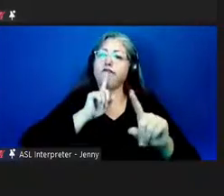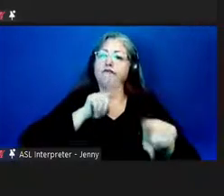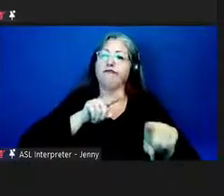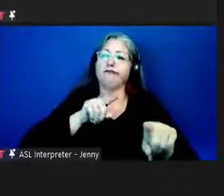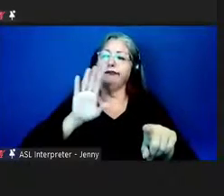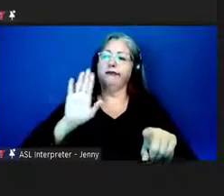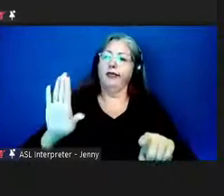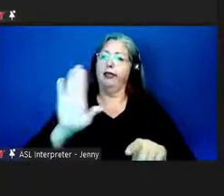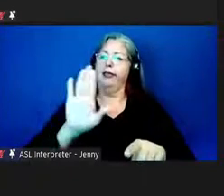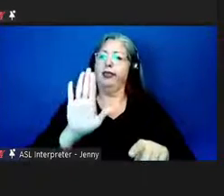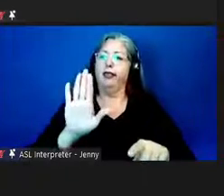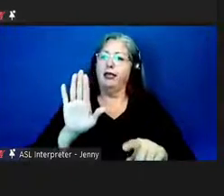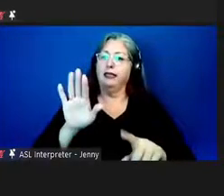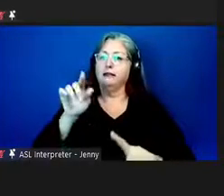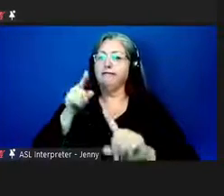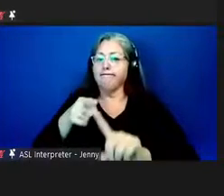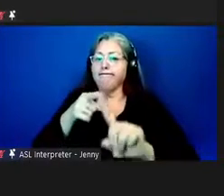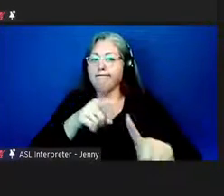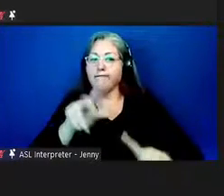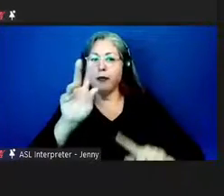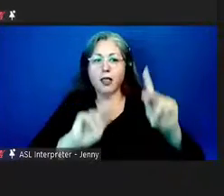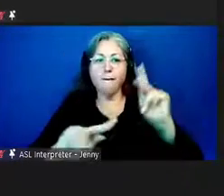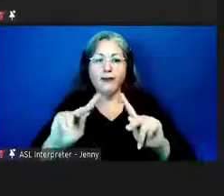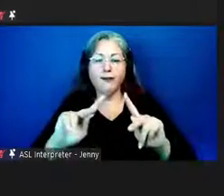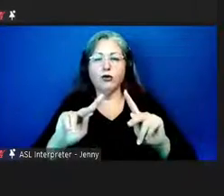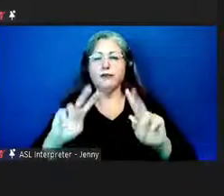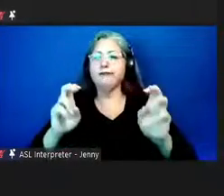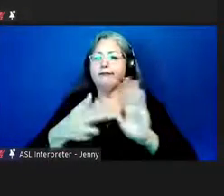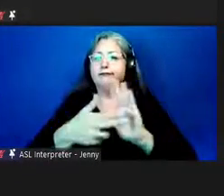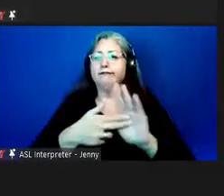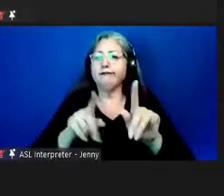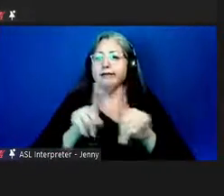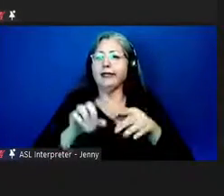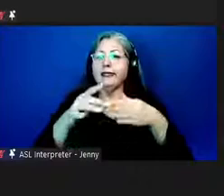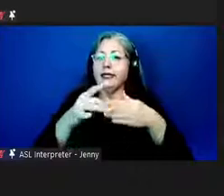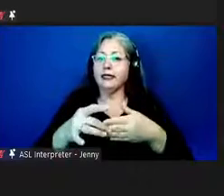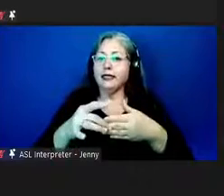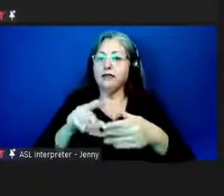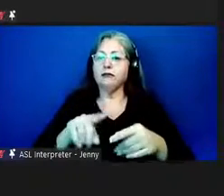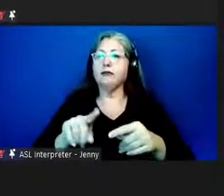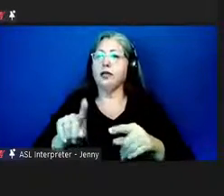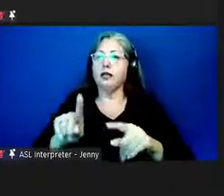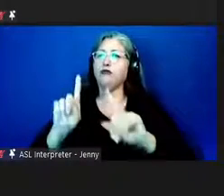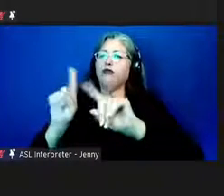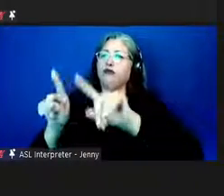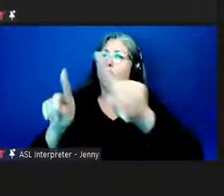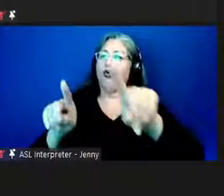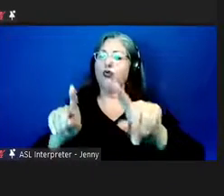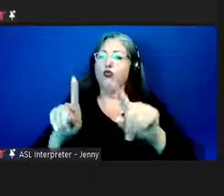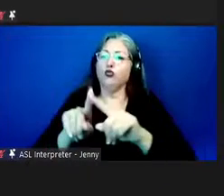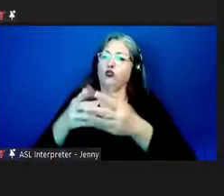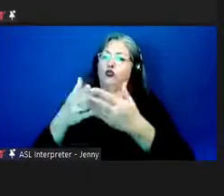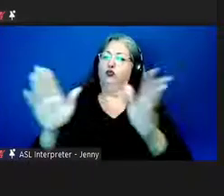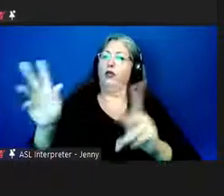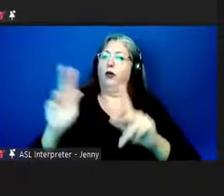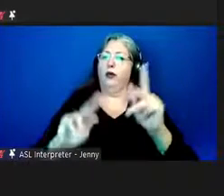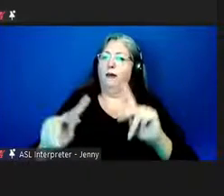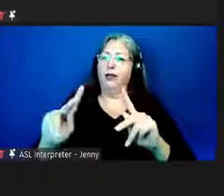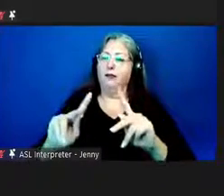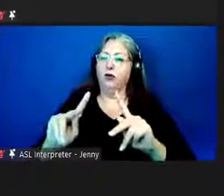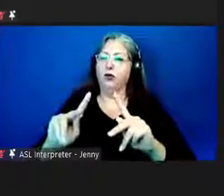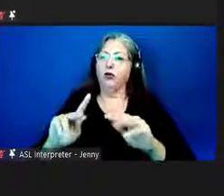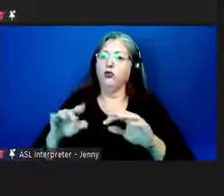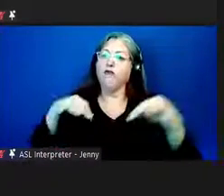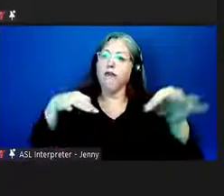own people their own leaders to go among the populace to spread the